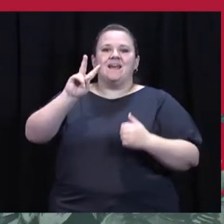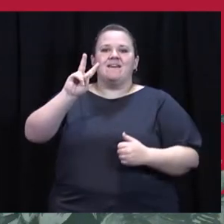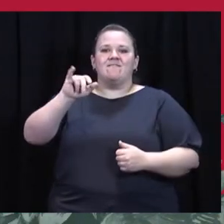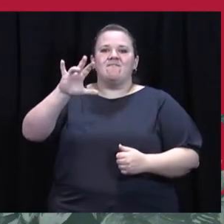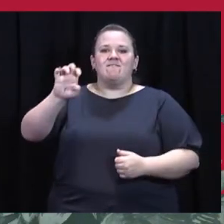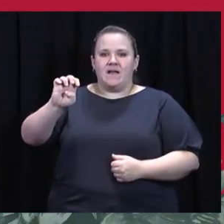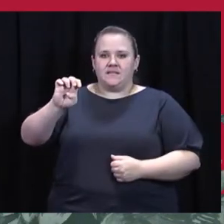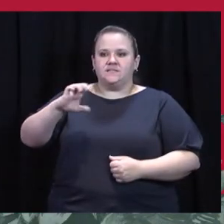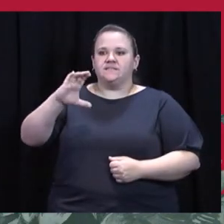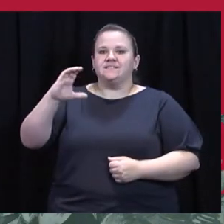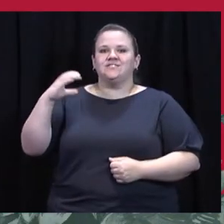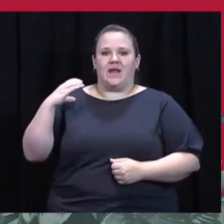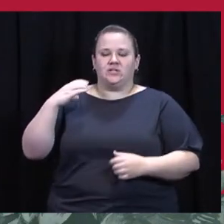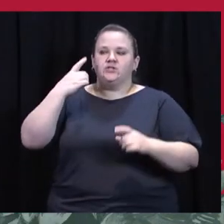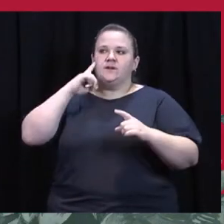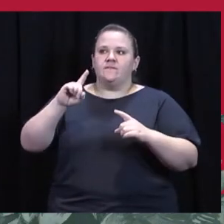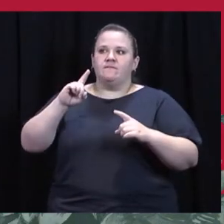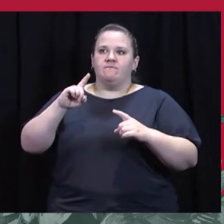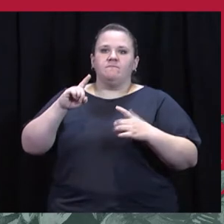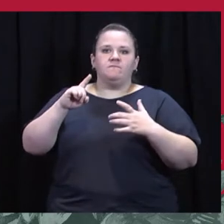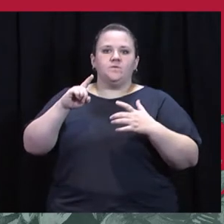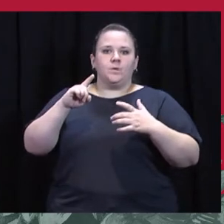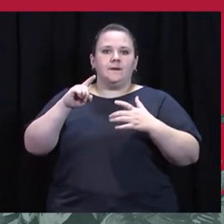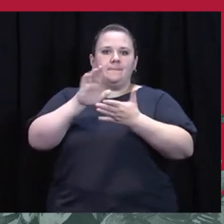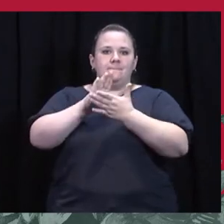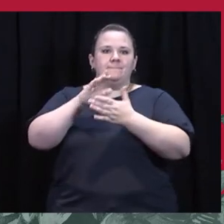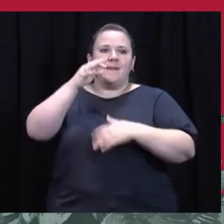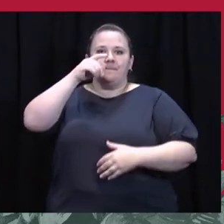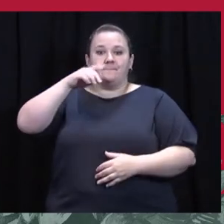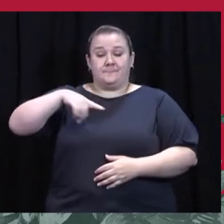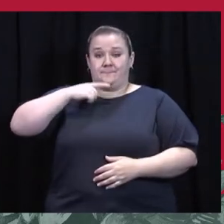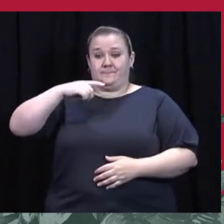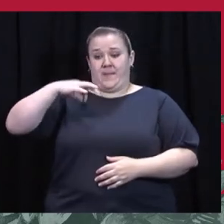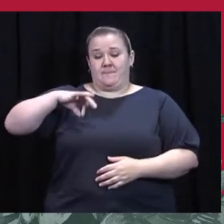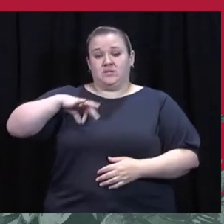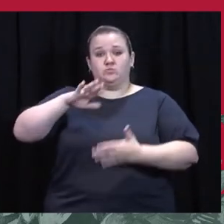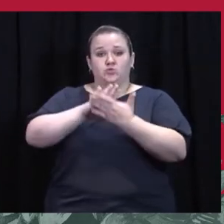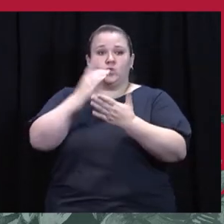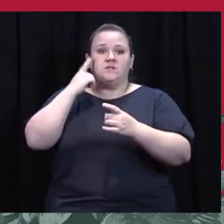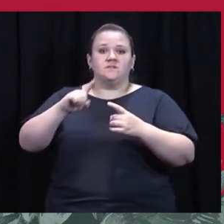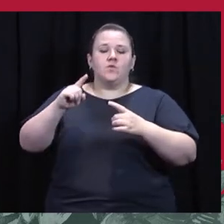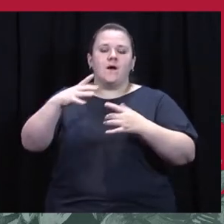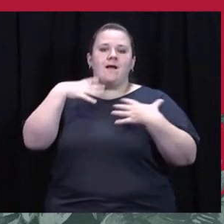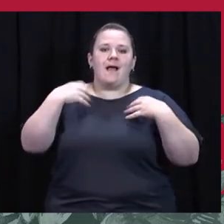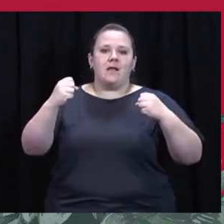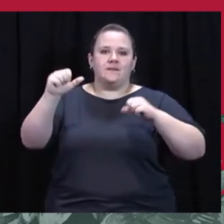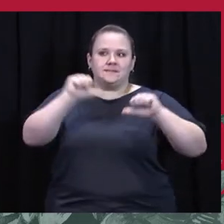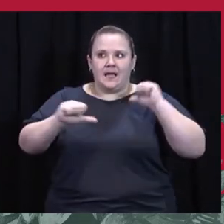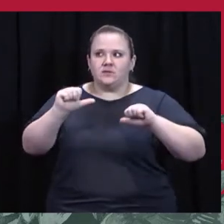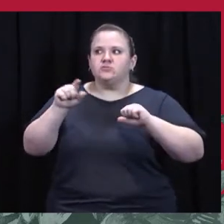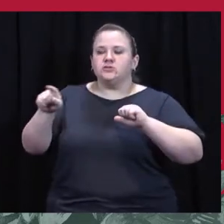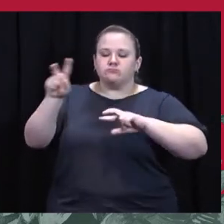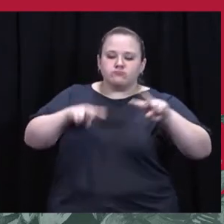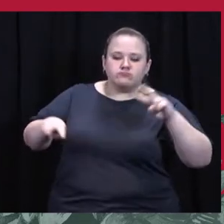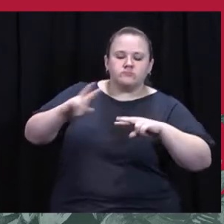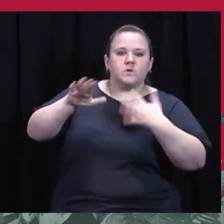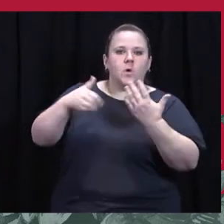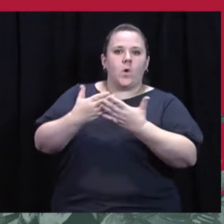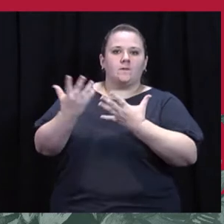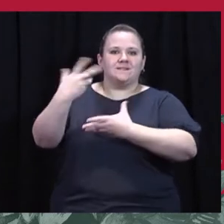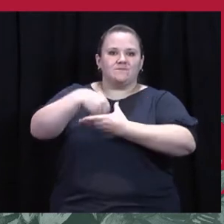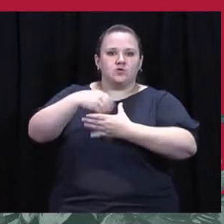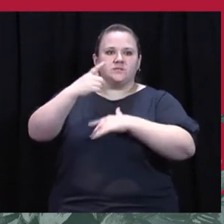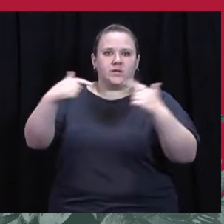Chancellor for Diversity for the University of Pittsburgh Schools of the Health Sciences, responsible for oversight of diversity and inclusion